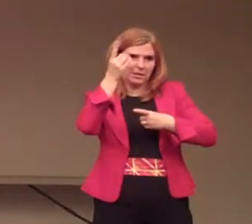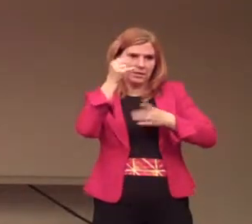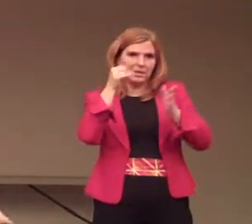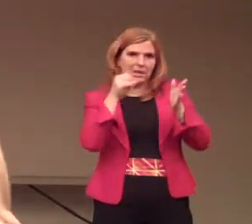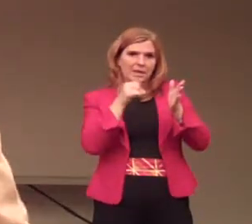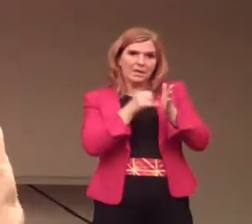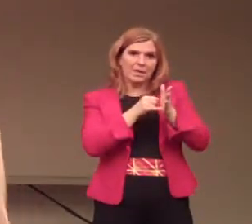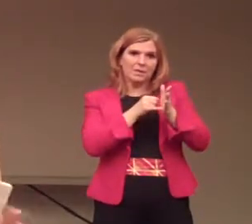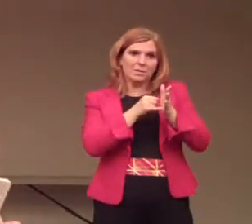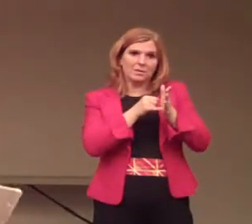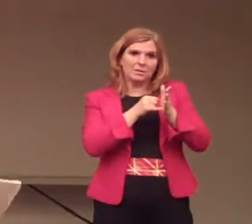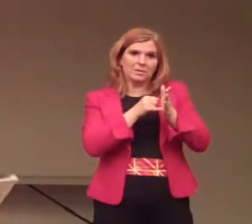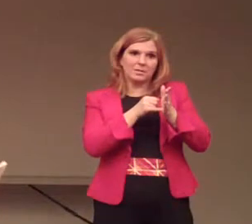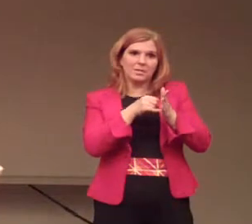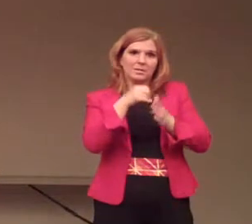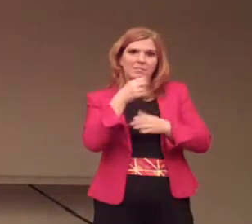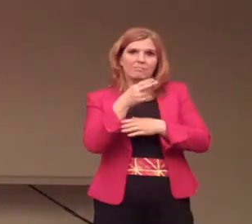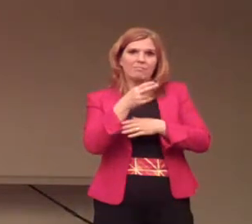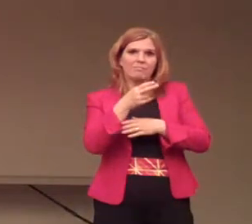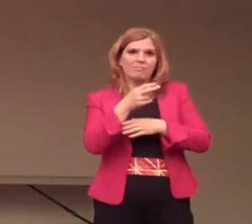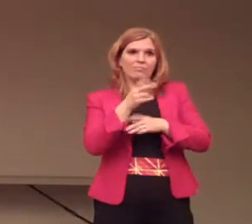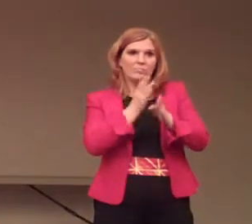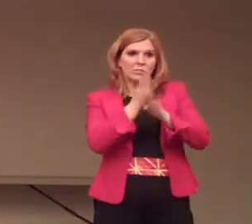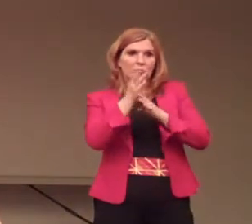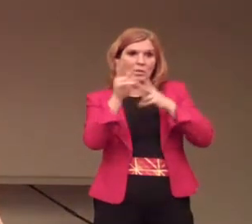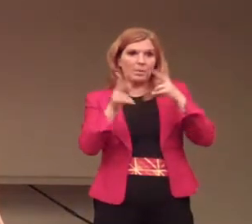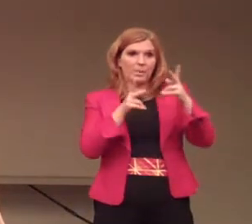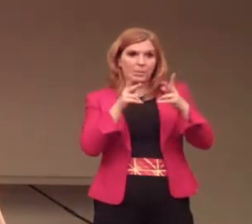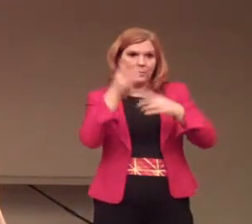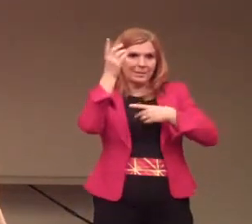It's primarily intersectional, okay?